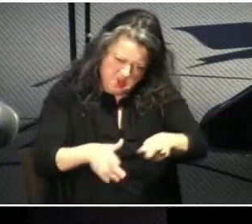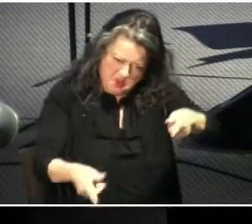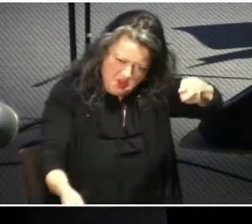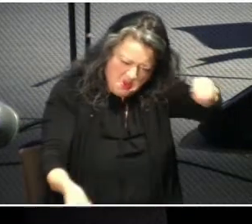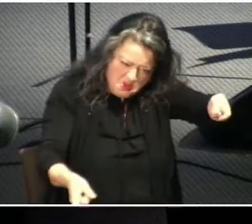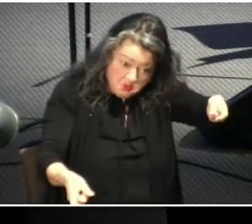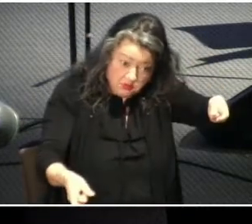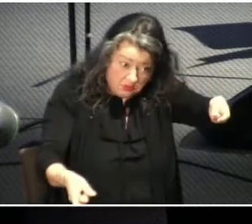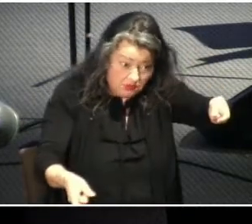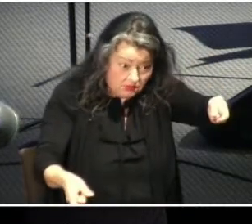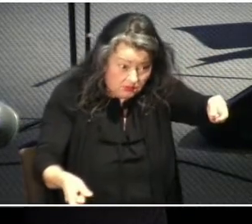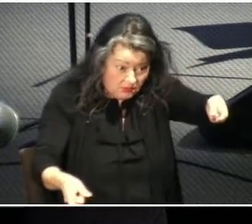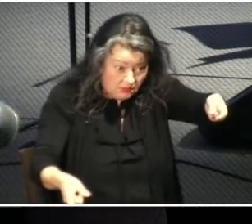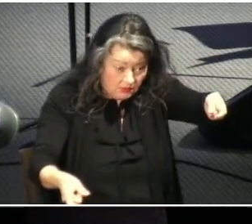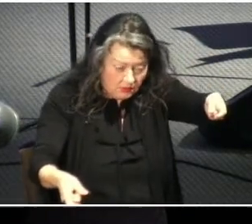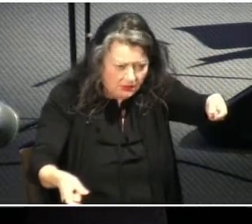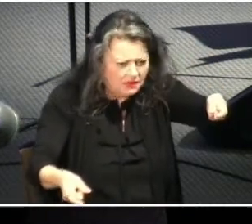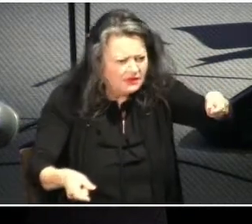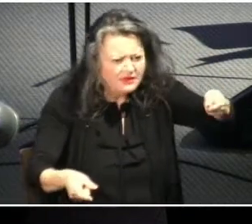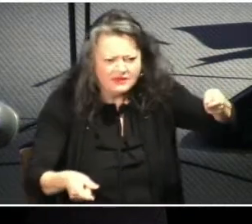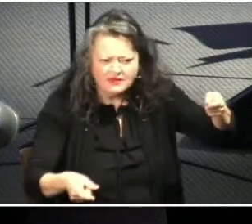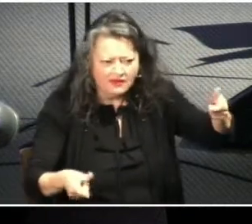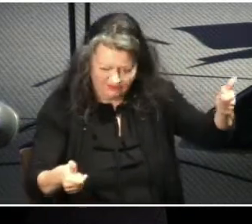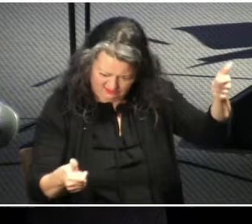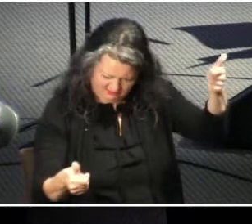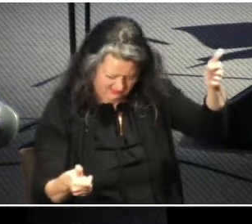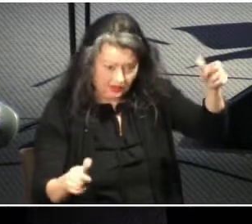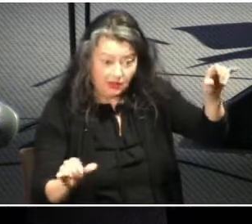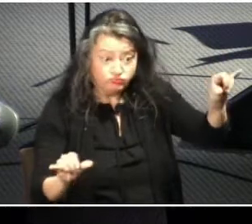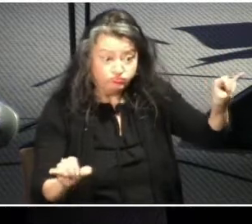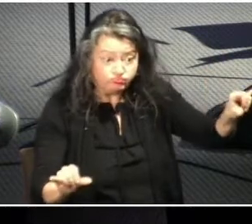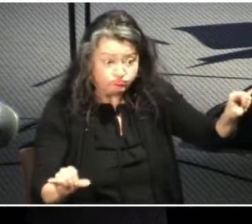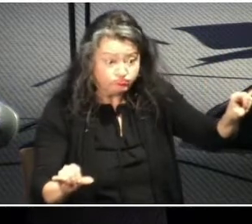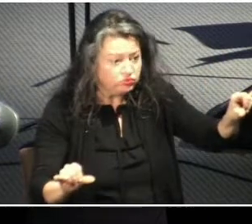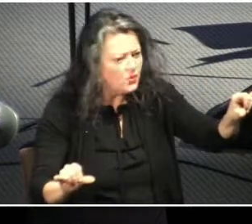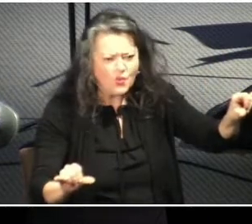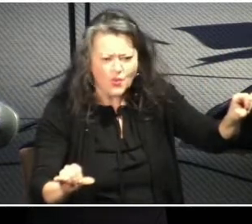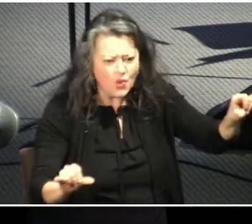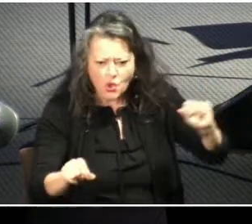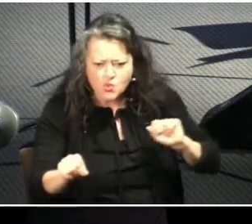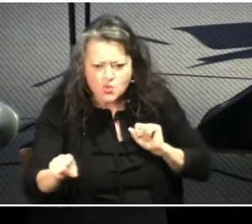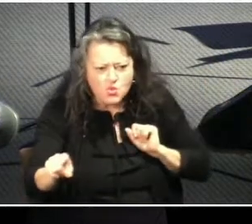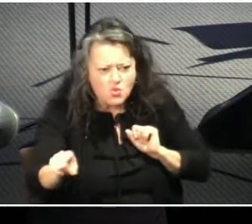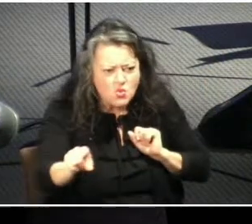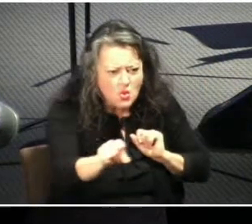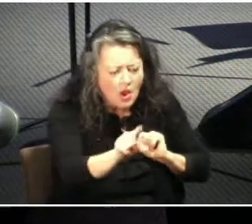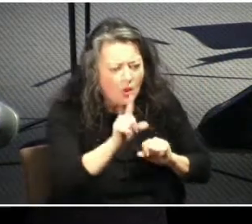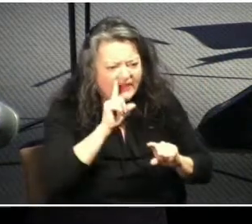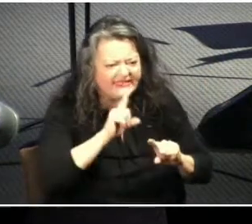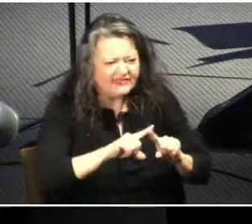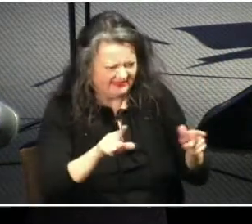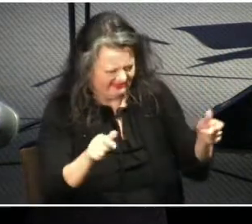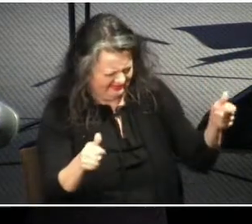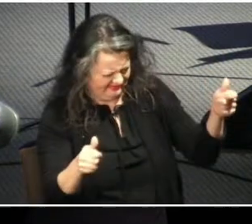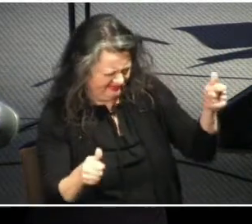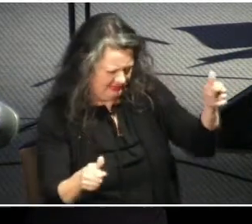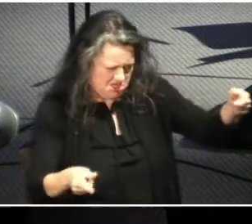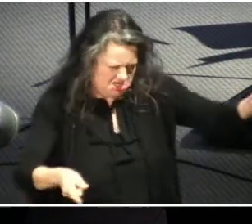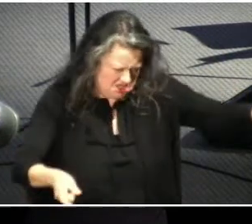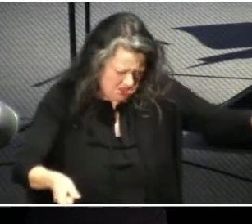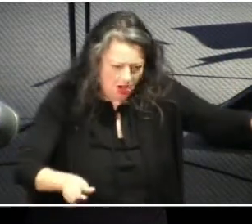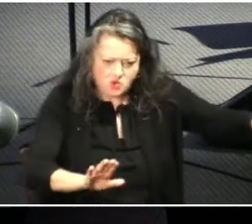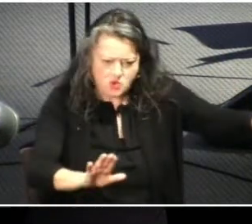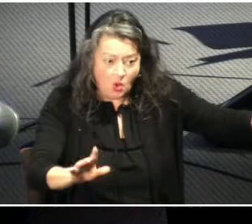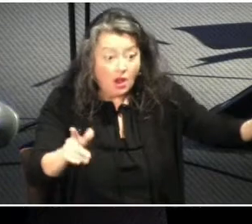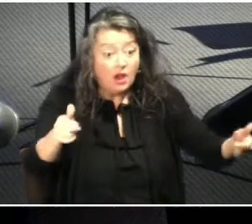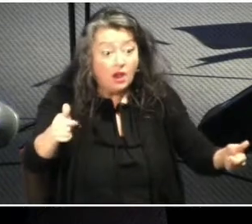over them, but it shall not be so among you. Whoever would be great among